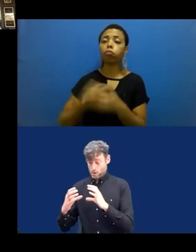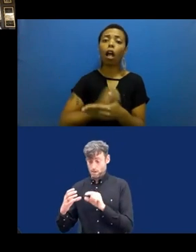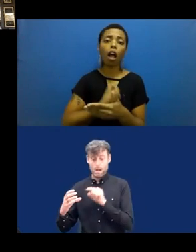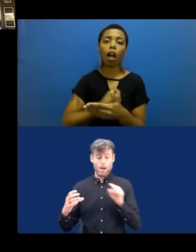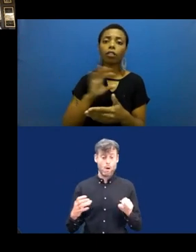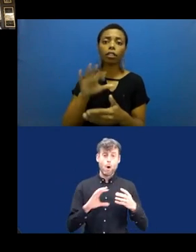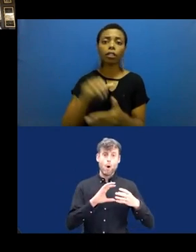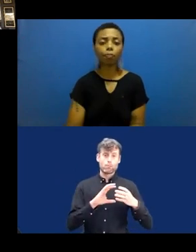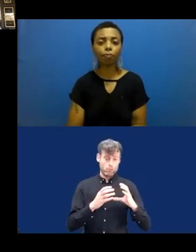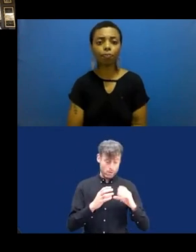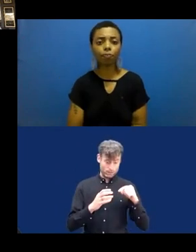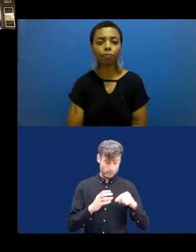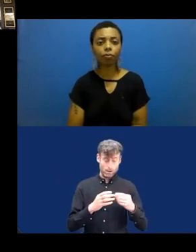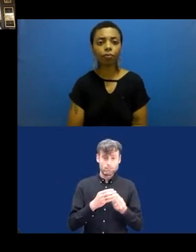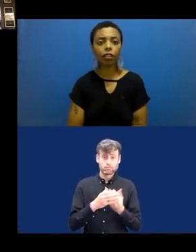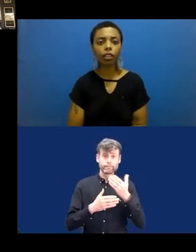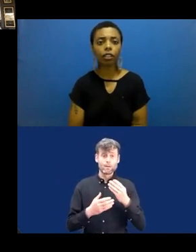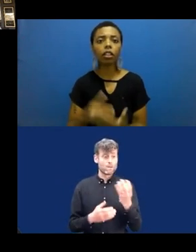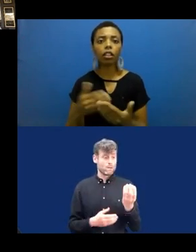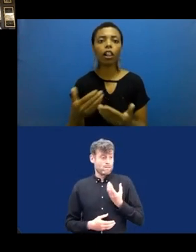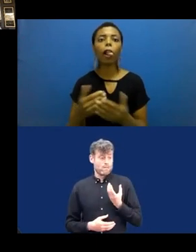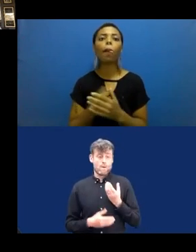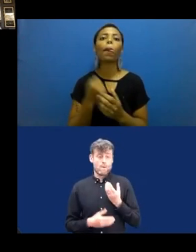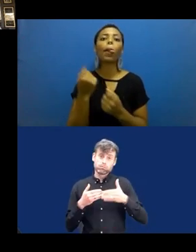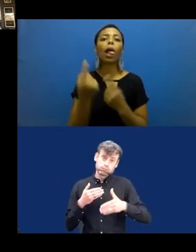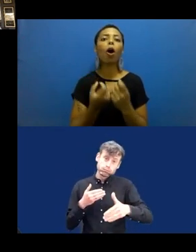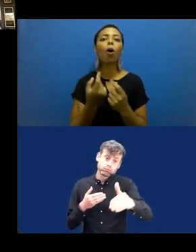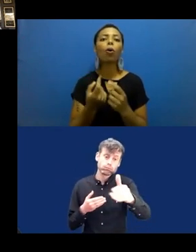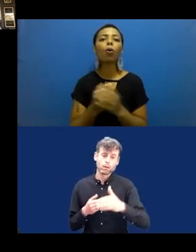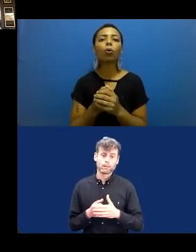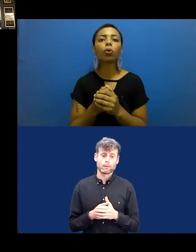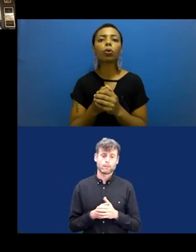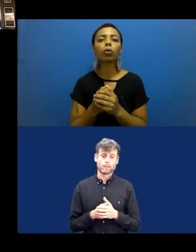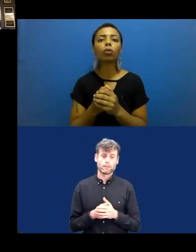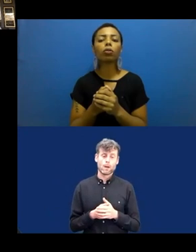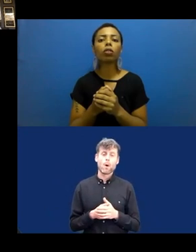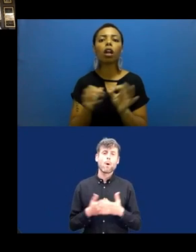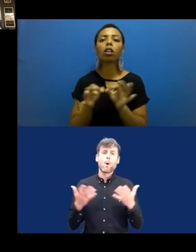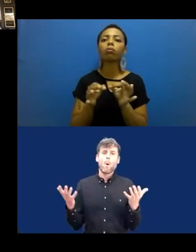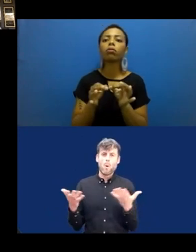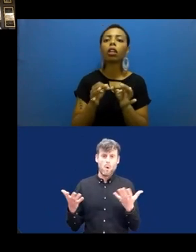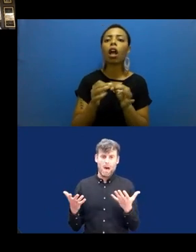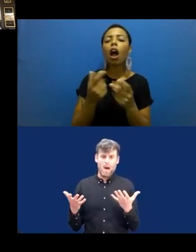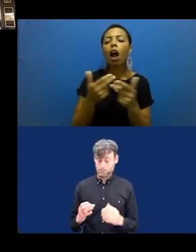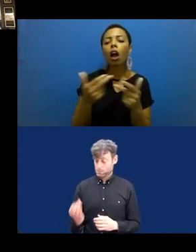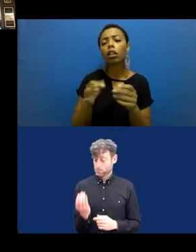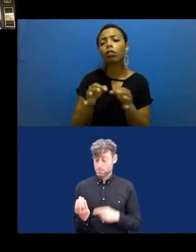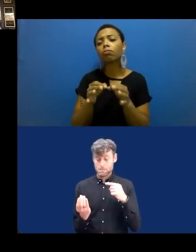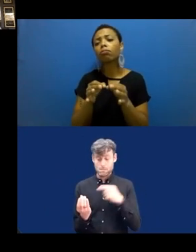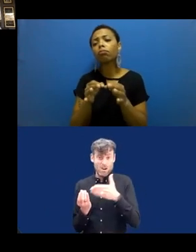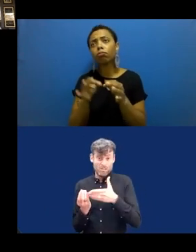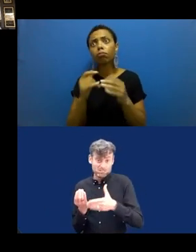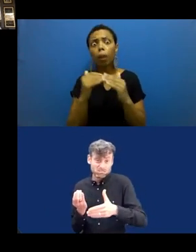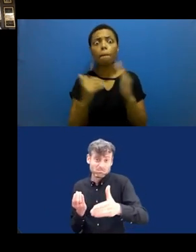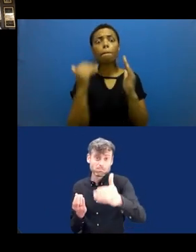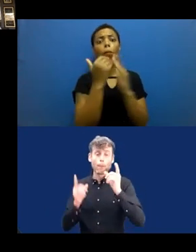This simply causes very high cost development per unit.